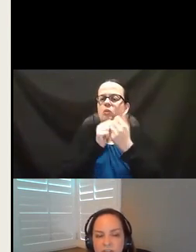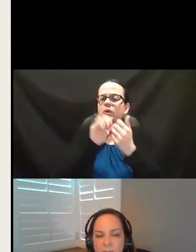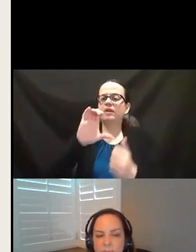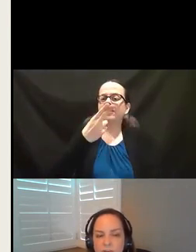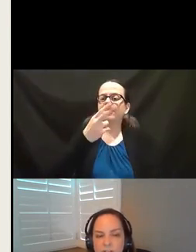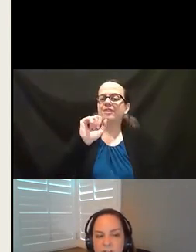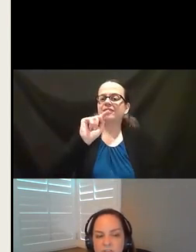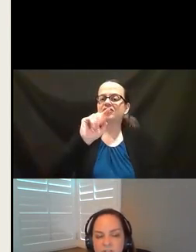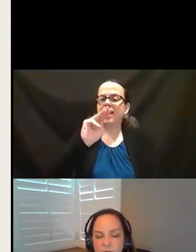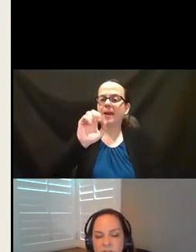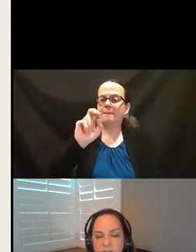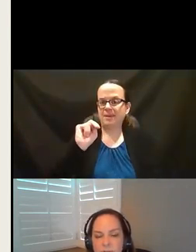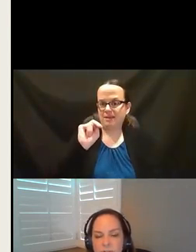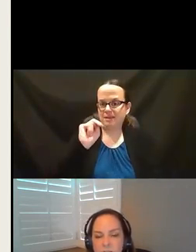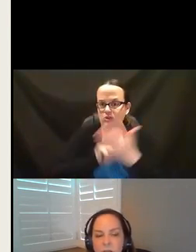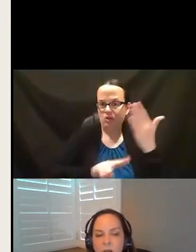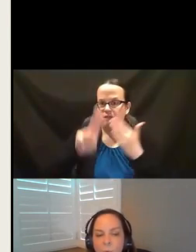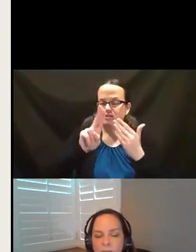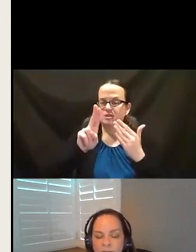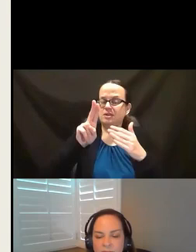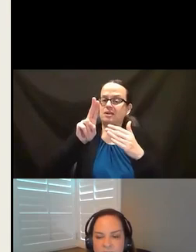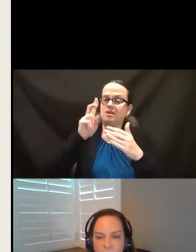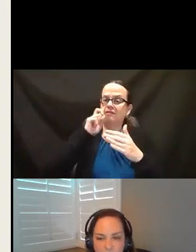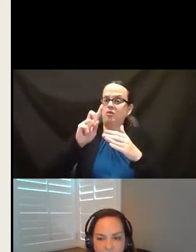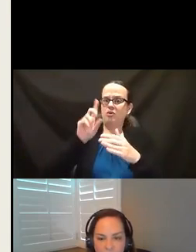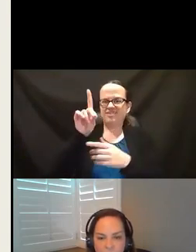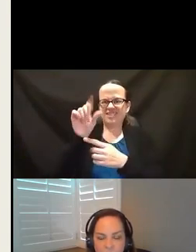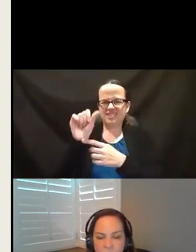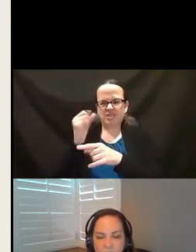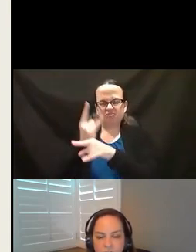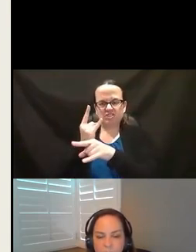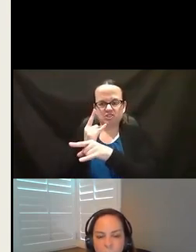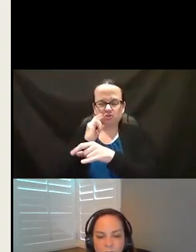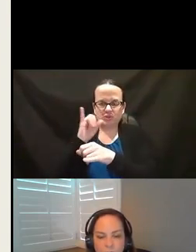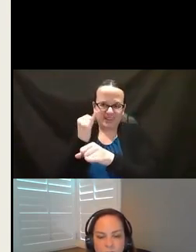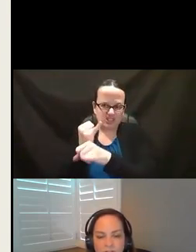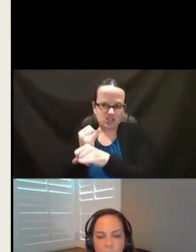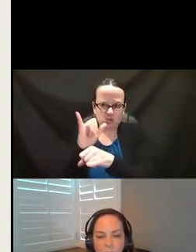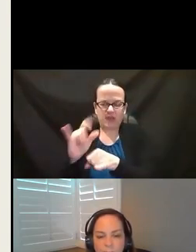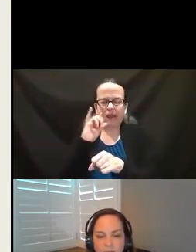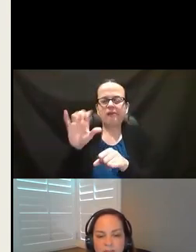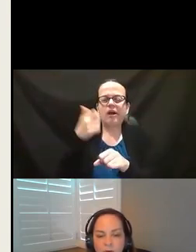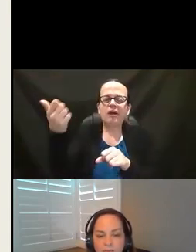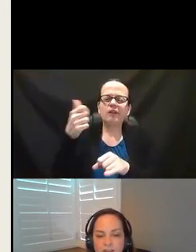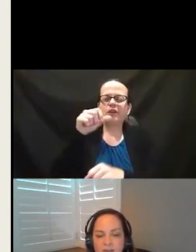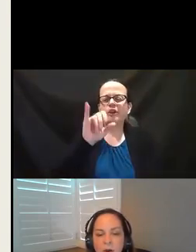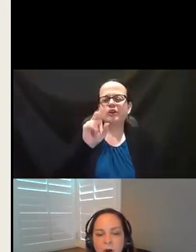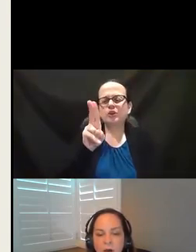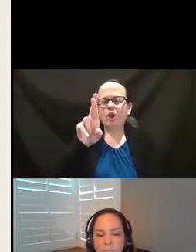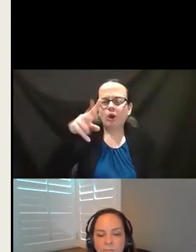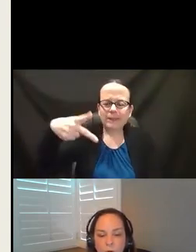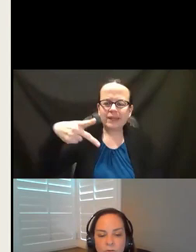at the Thompson Policy Institute on Disability. We have some of their graduate students doing Qualtrics URP surveys